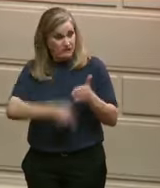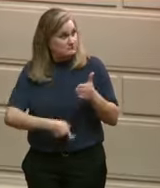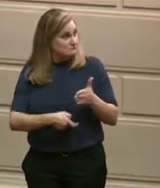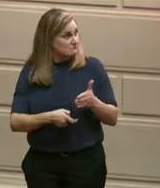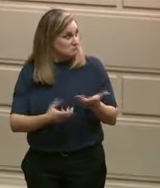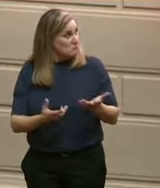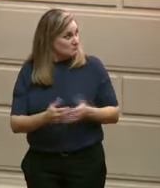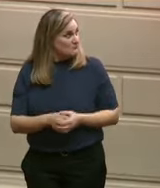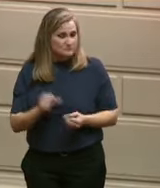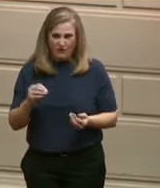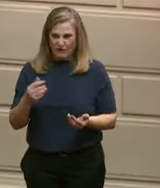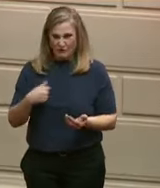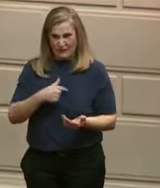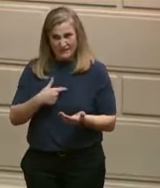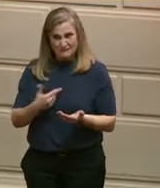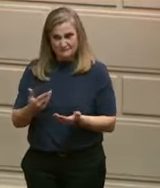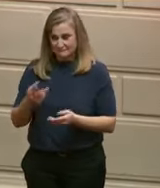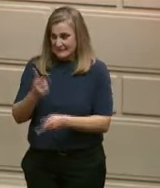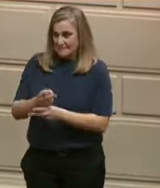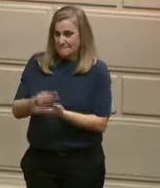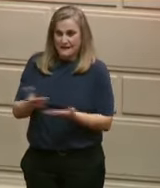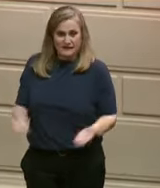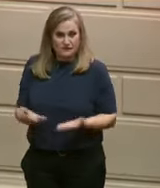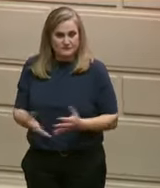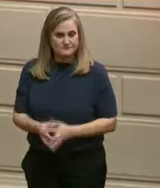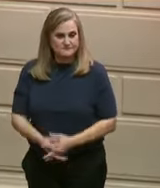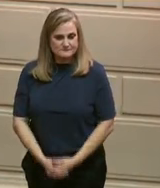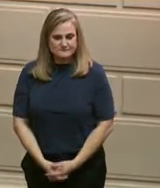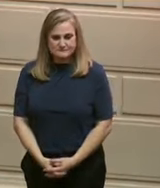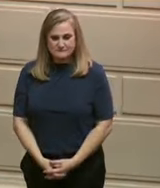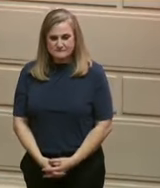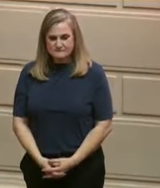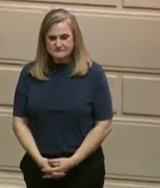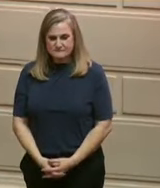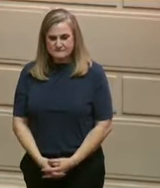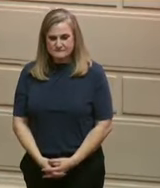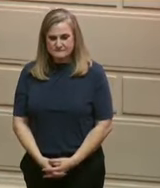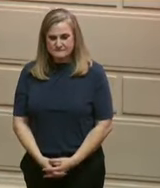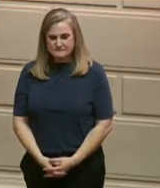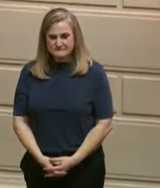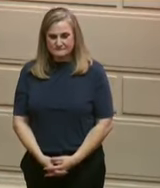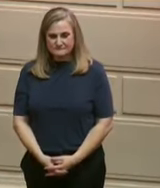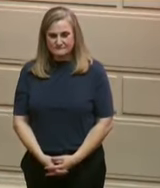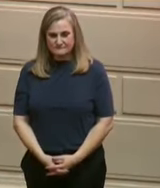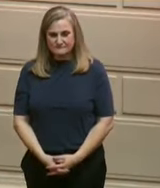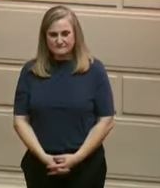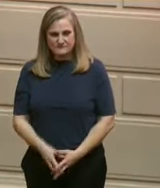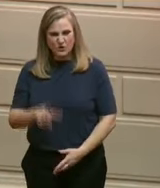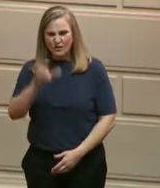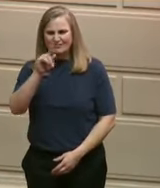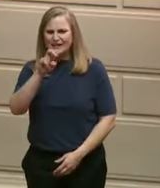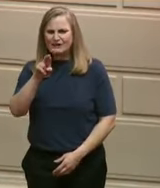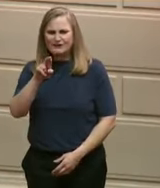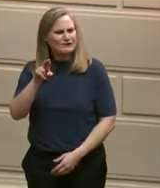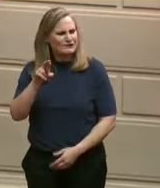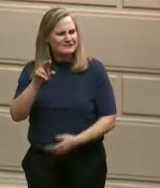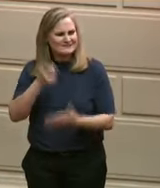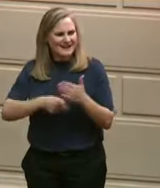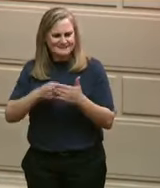We eliminated the so-called litter tax on businesses. We delivered $35 million in utility tax,